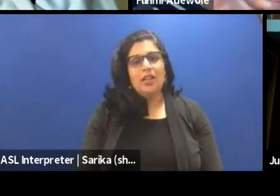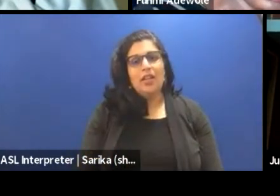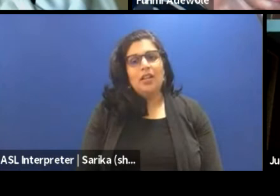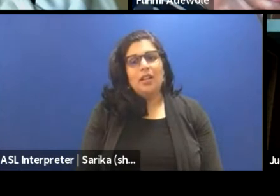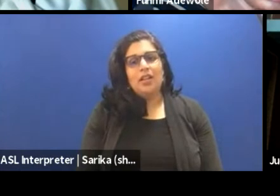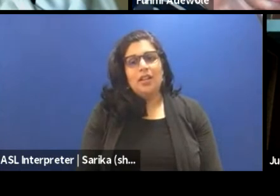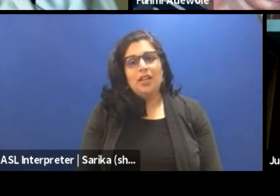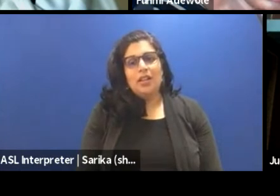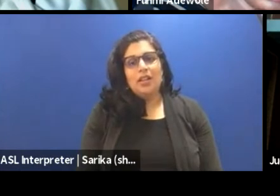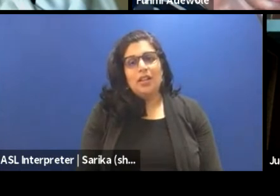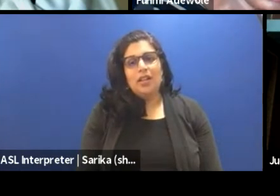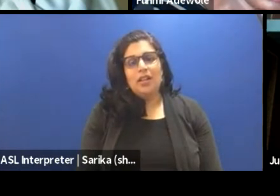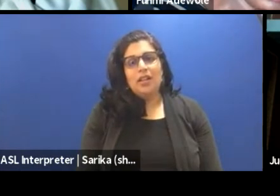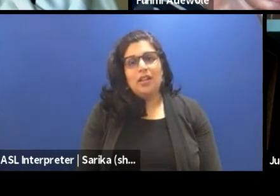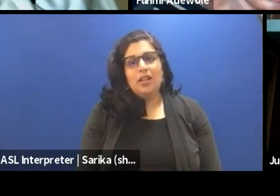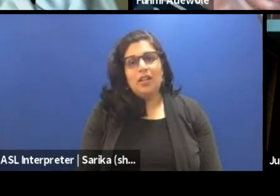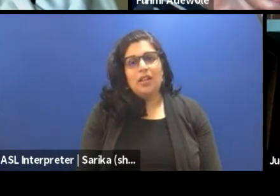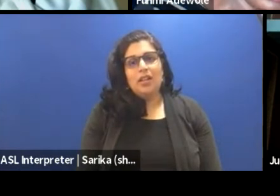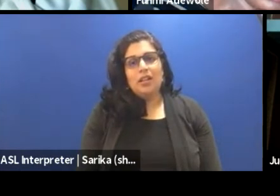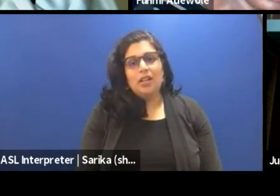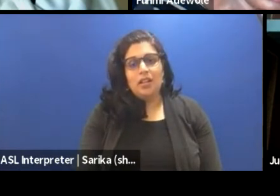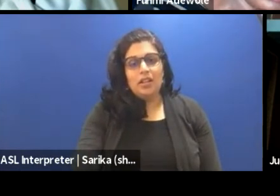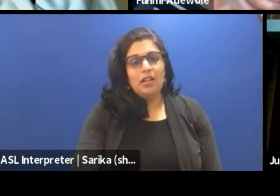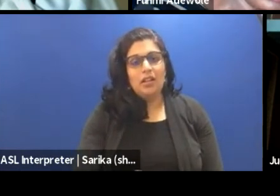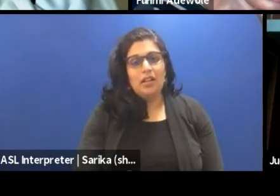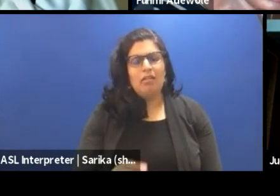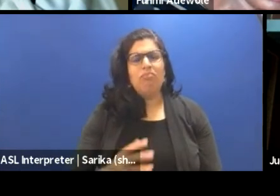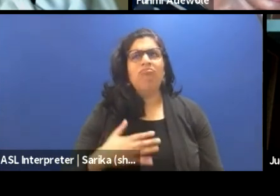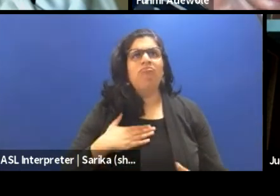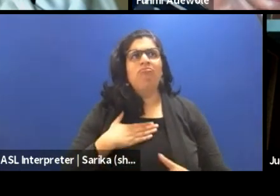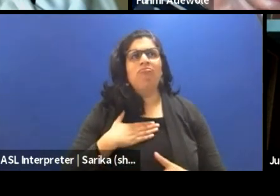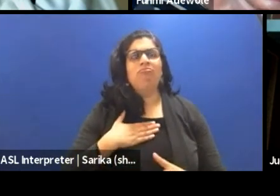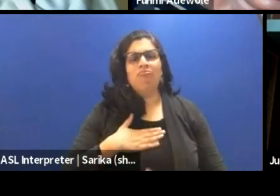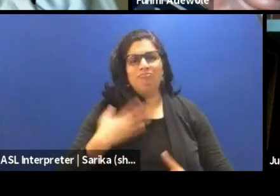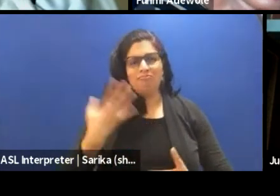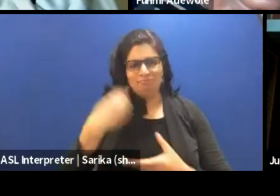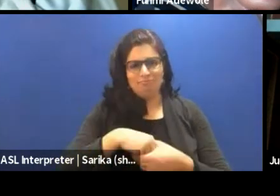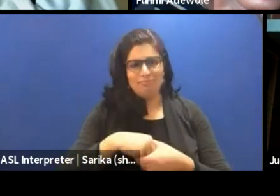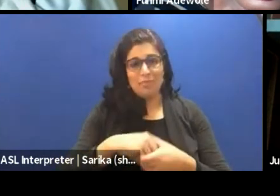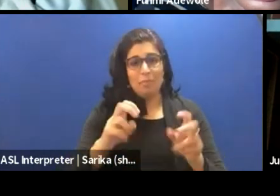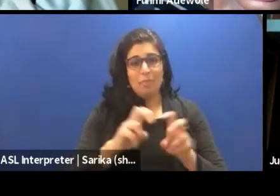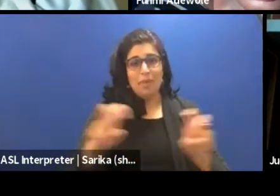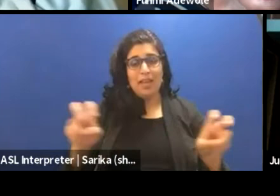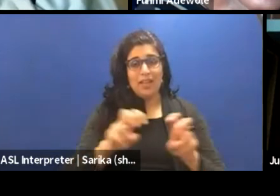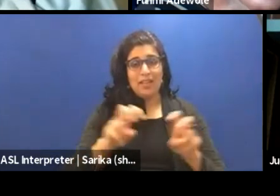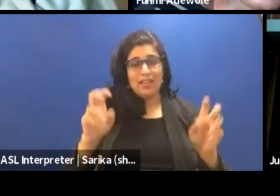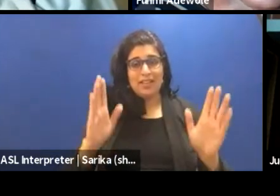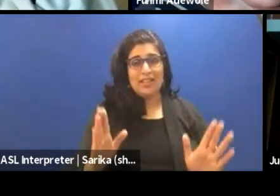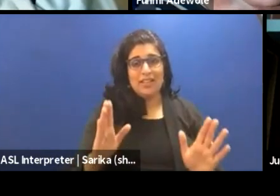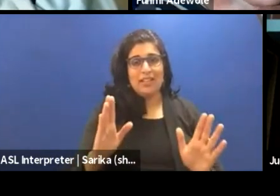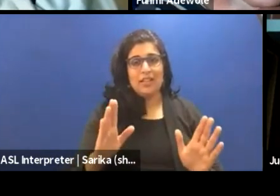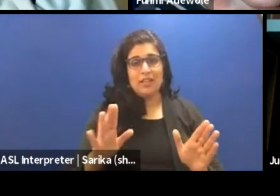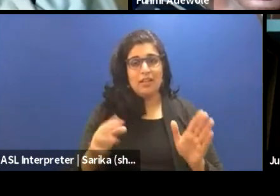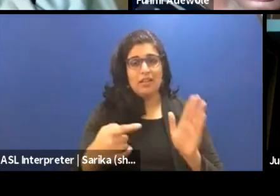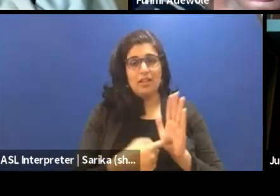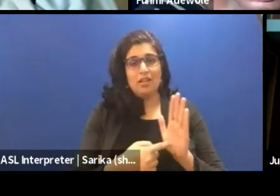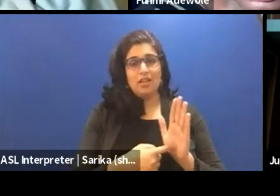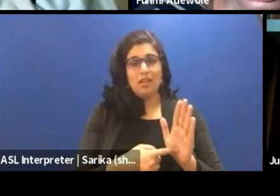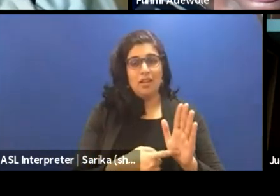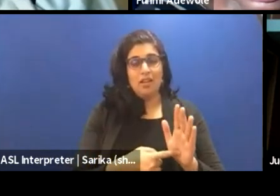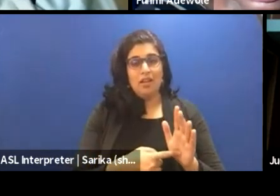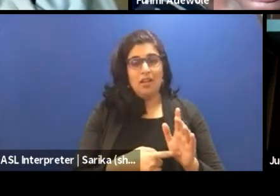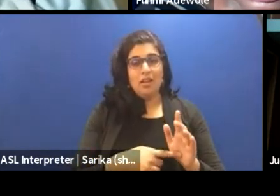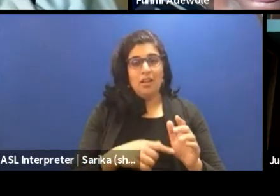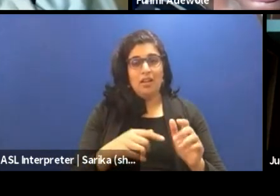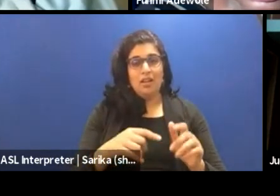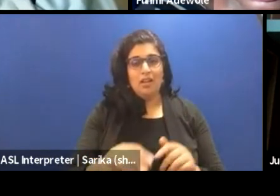there's a question here that says, I'm so pleased to be part of this. Can any of the panelists share an example where production successfully consulted